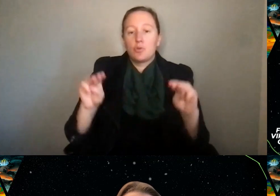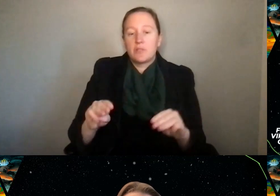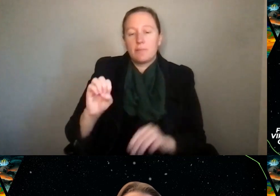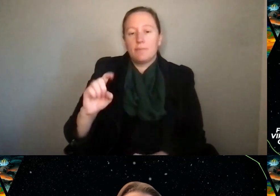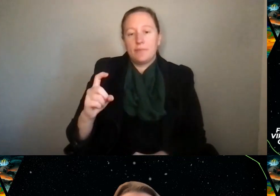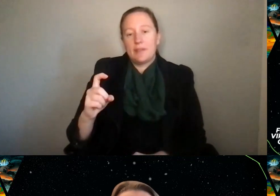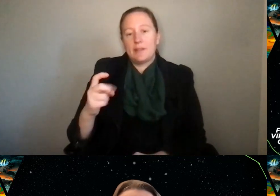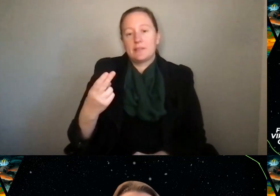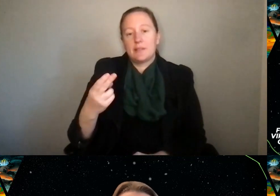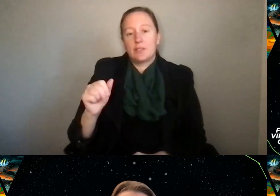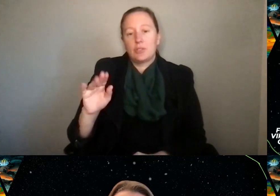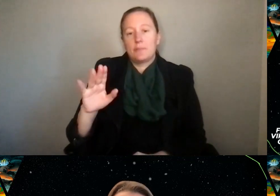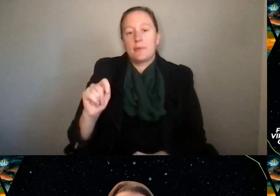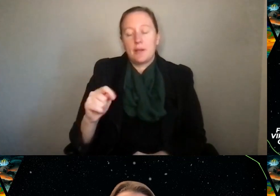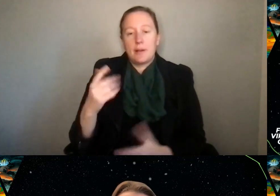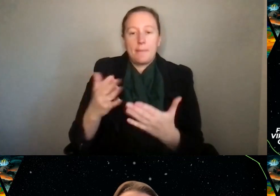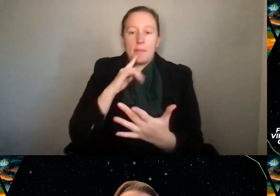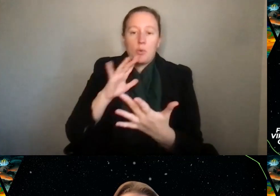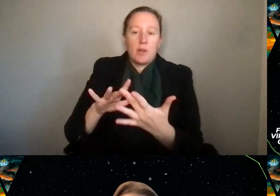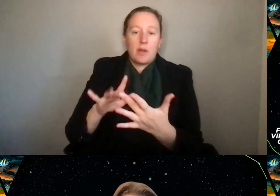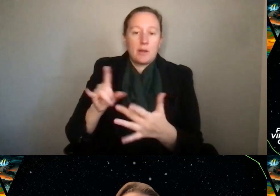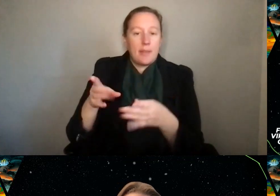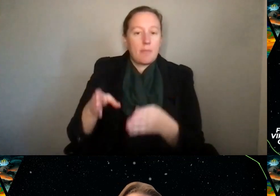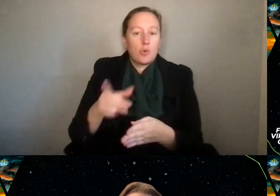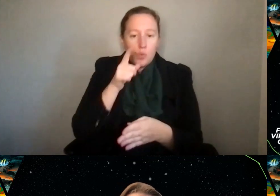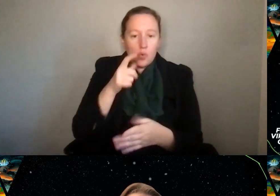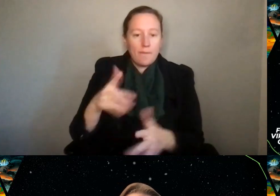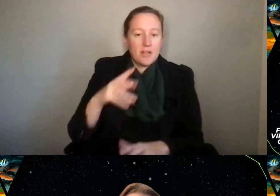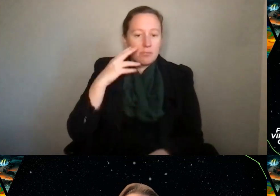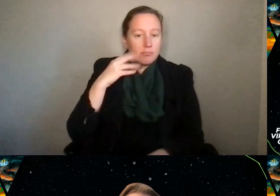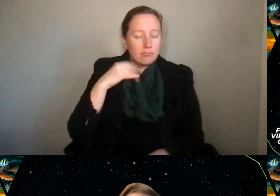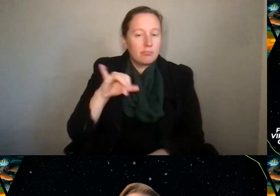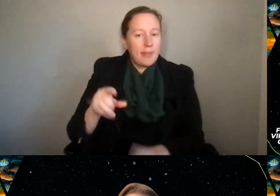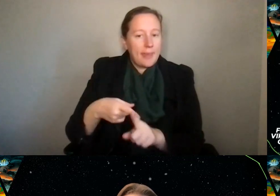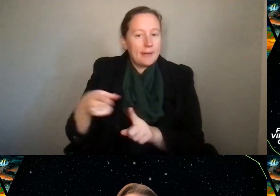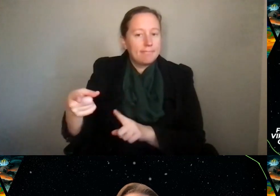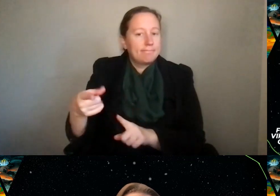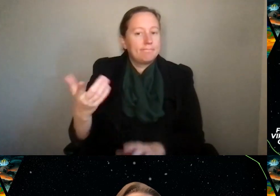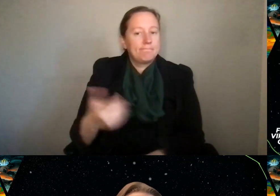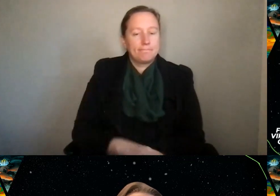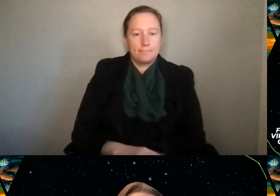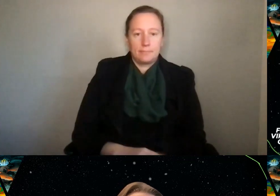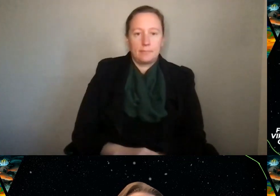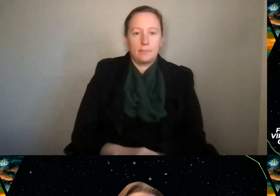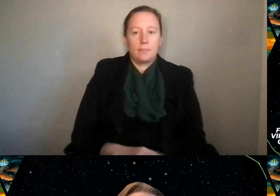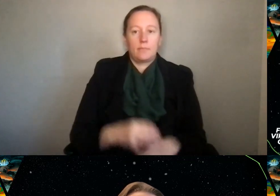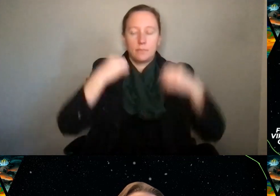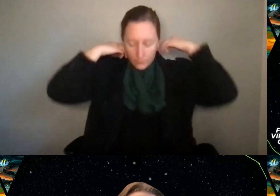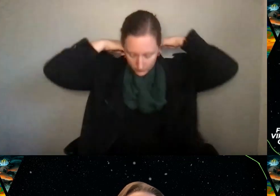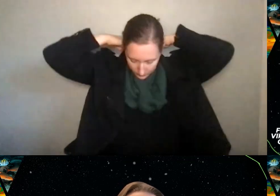we might reach out to a reviewer who has expertise in in that specific area. And